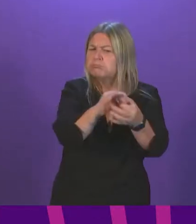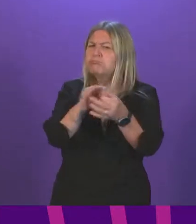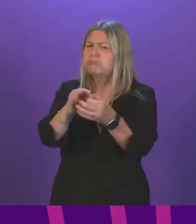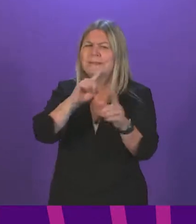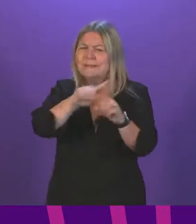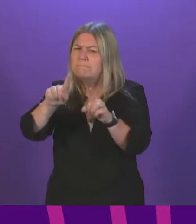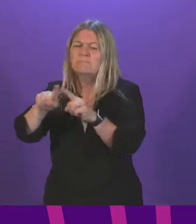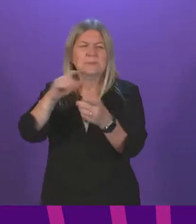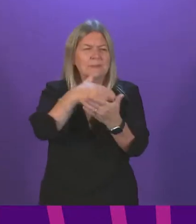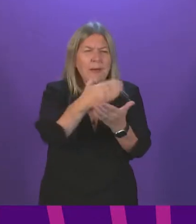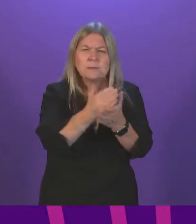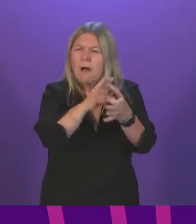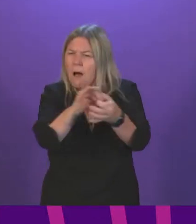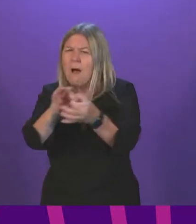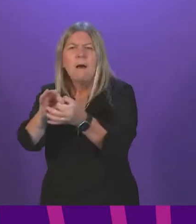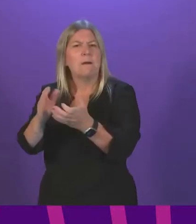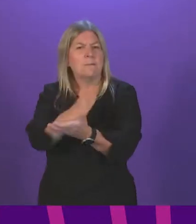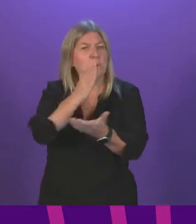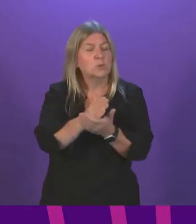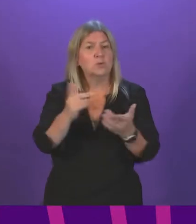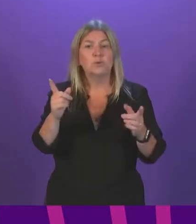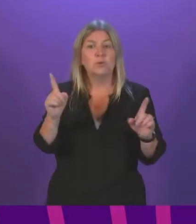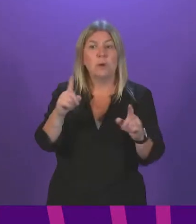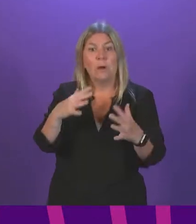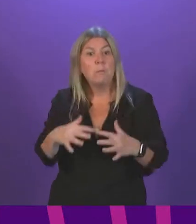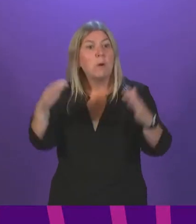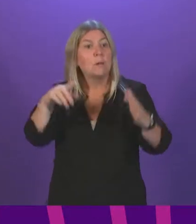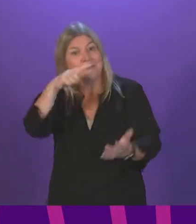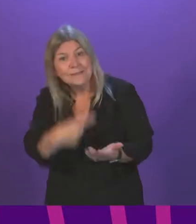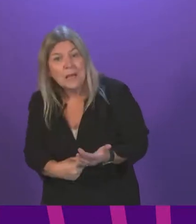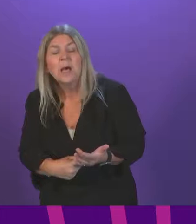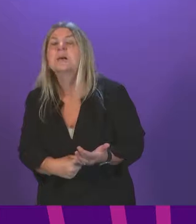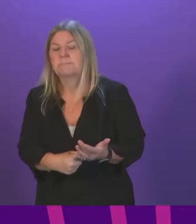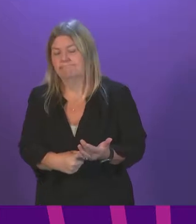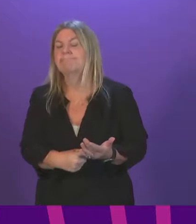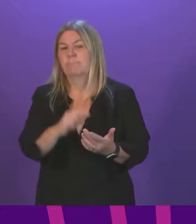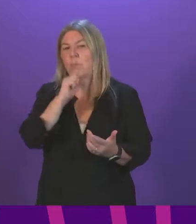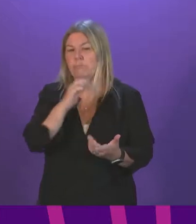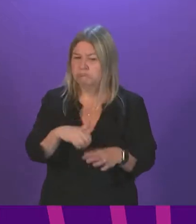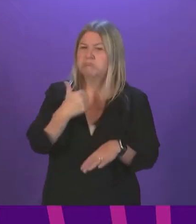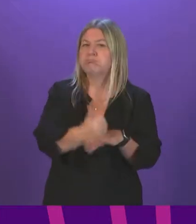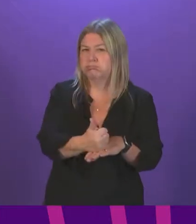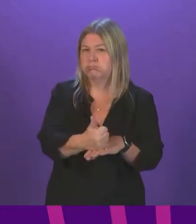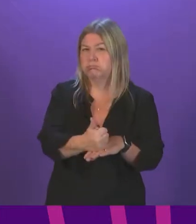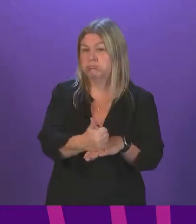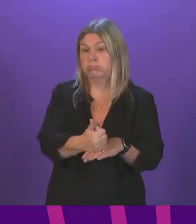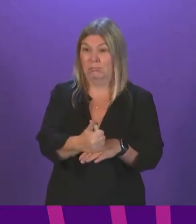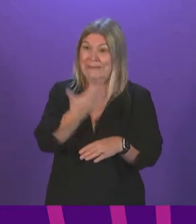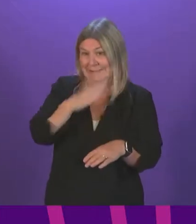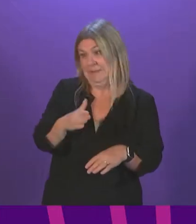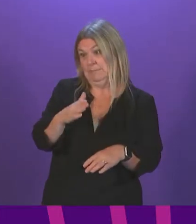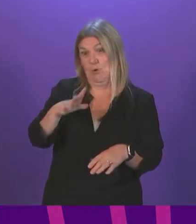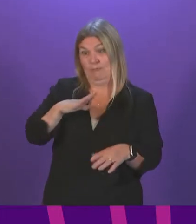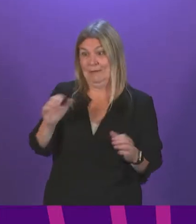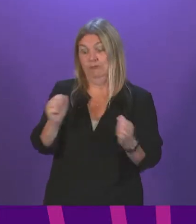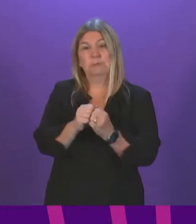constructive way to make sure that we implement the decision that the has taken in principle, that it wants to see a vaccine certification scheme in place.